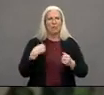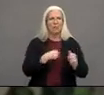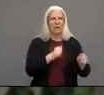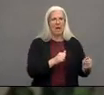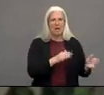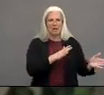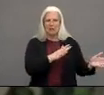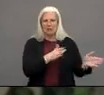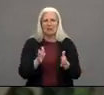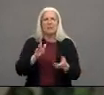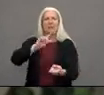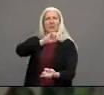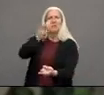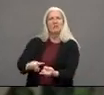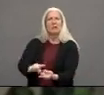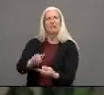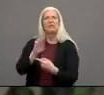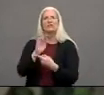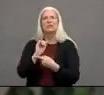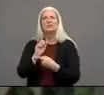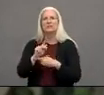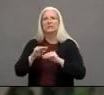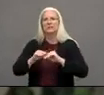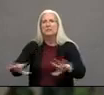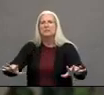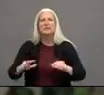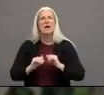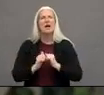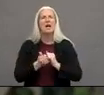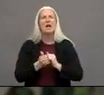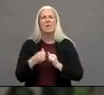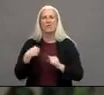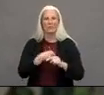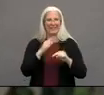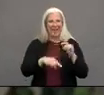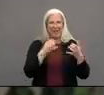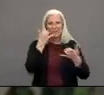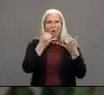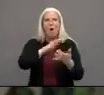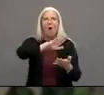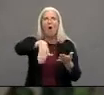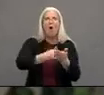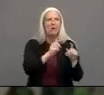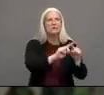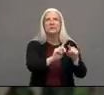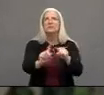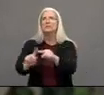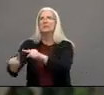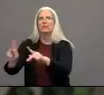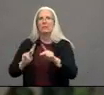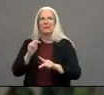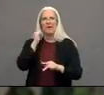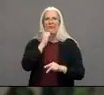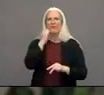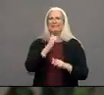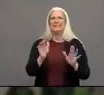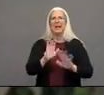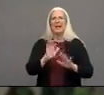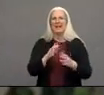where we weren't able to call everyone every day and in the unit things would change daily and we